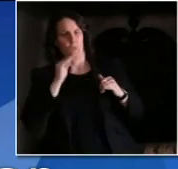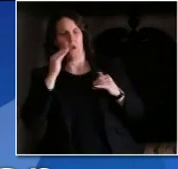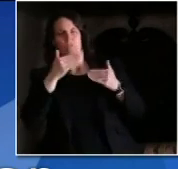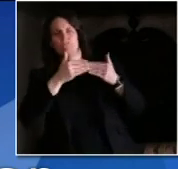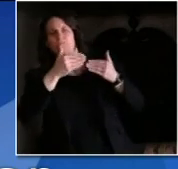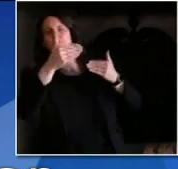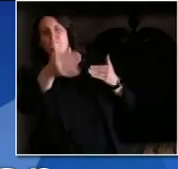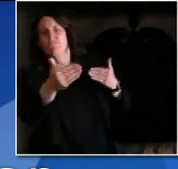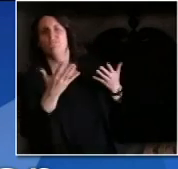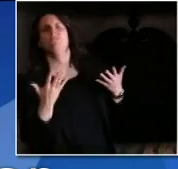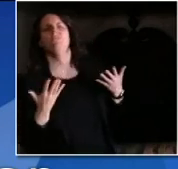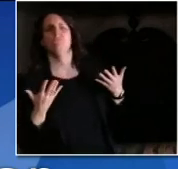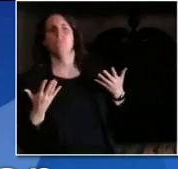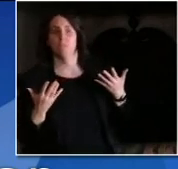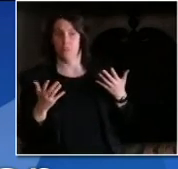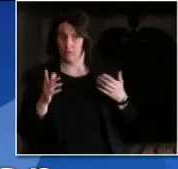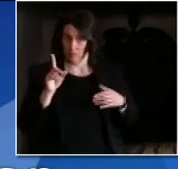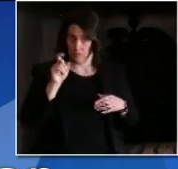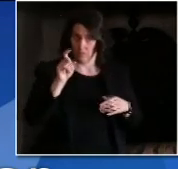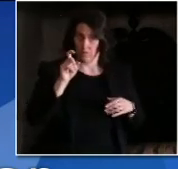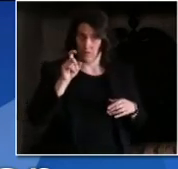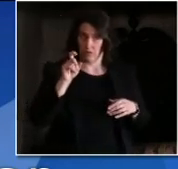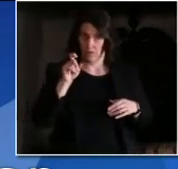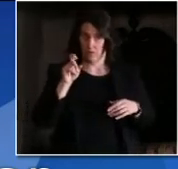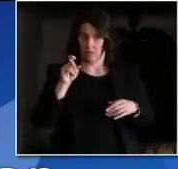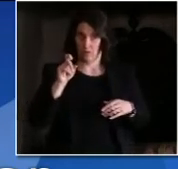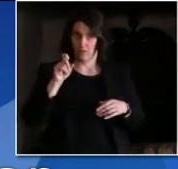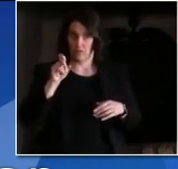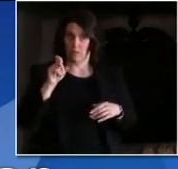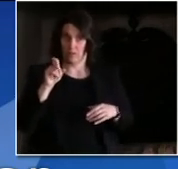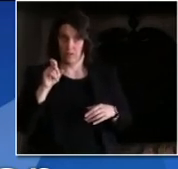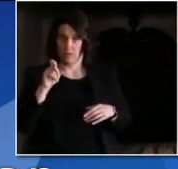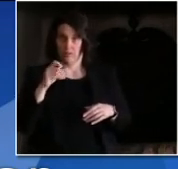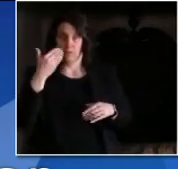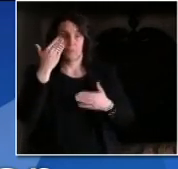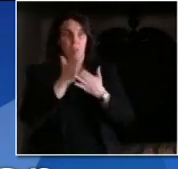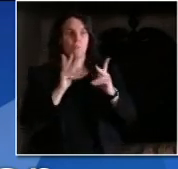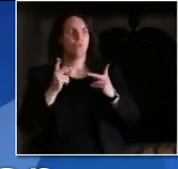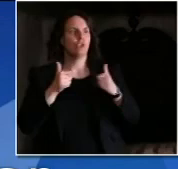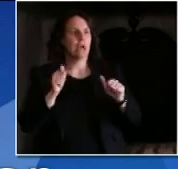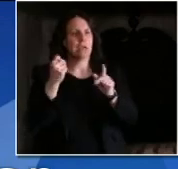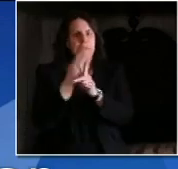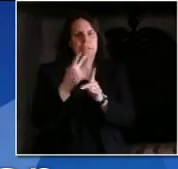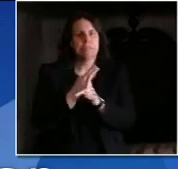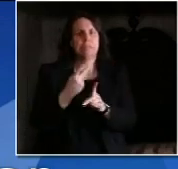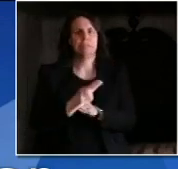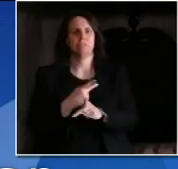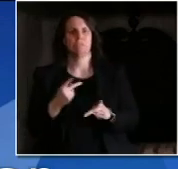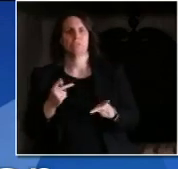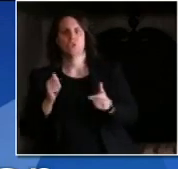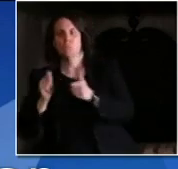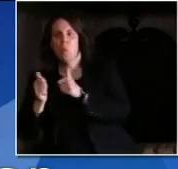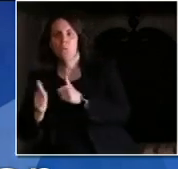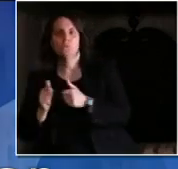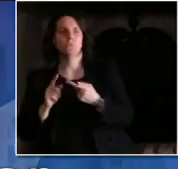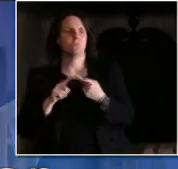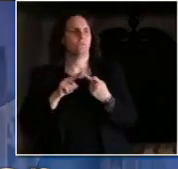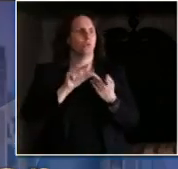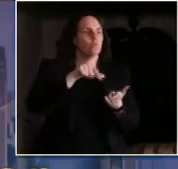all this summer, whether they're graduation parties, fans at sporting events, or other types of gatherings? And what do you say to those trying to plan?